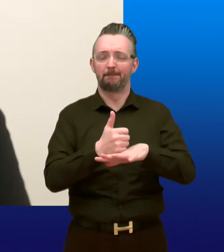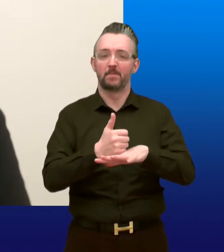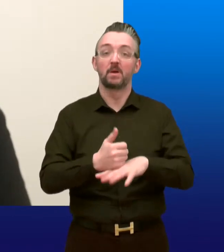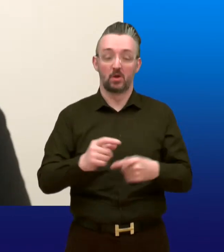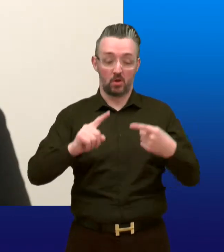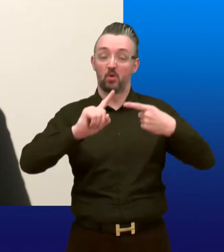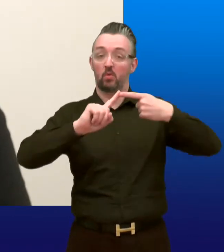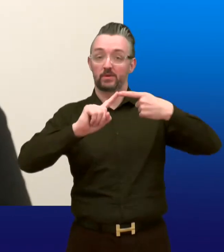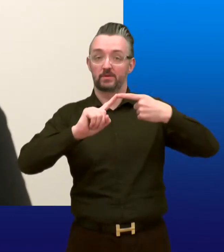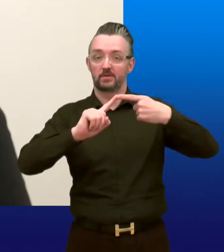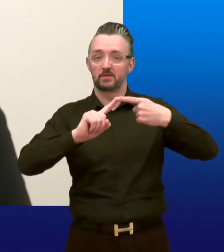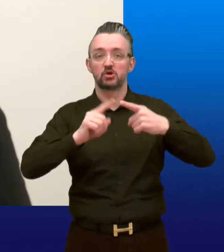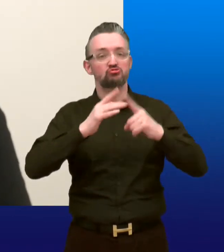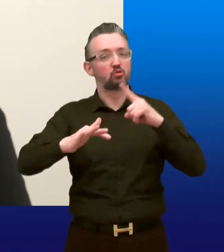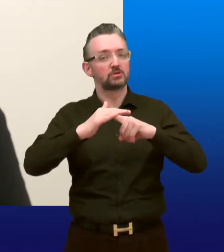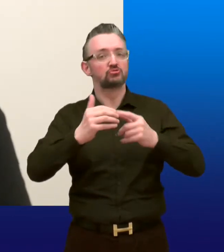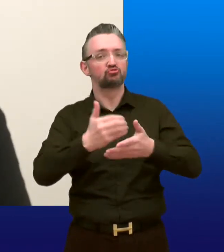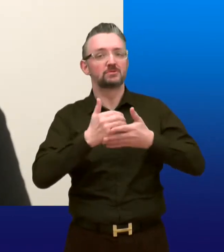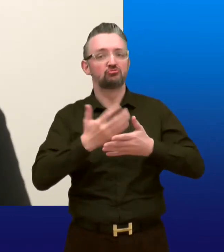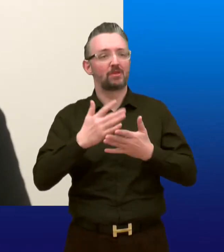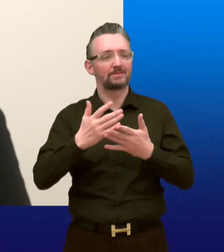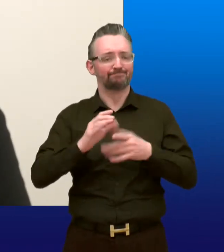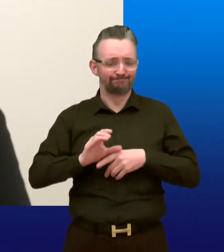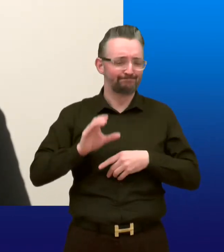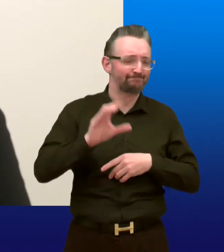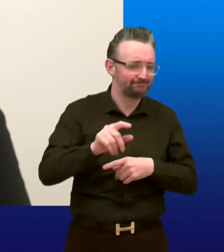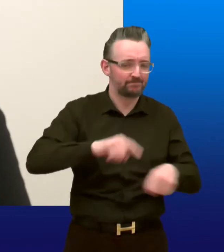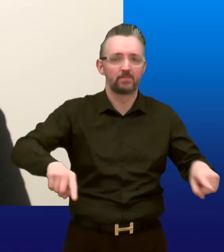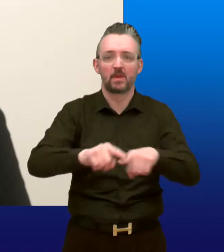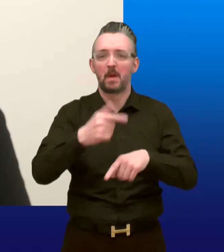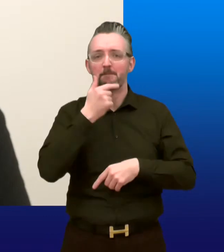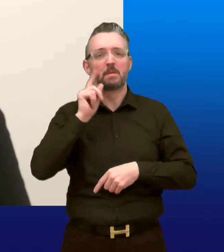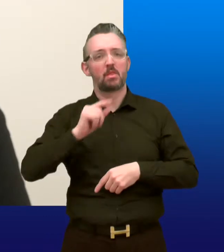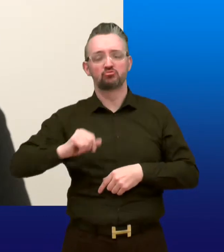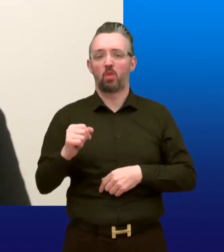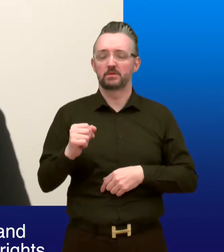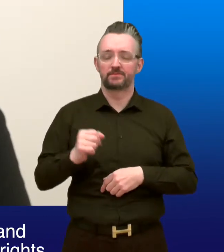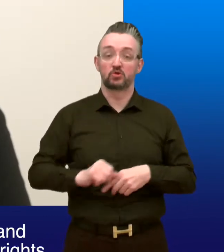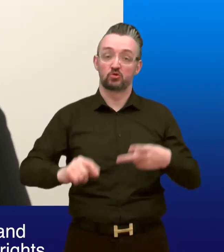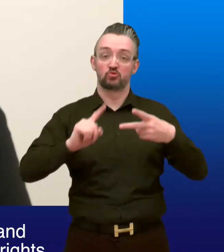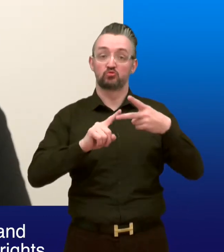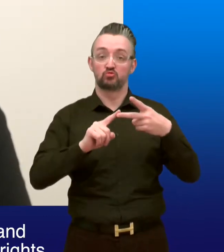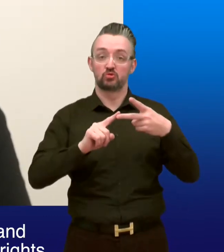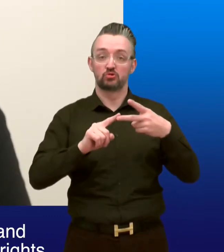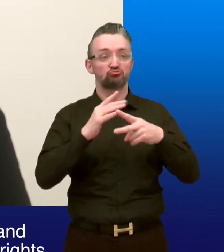new system. 1. Social Security is an investment in the people of Scotland. 2.